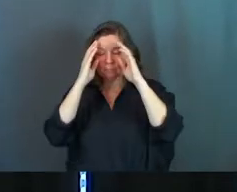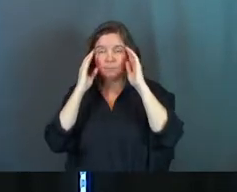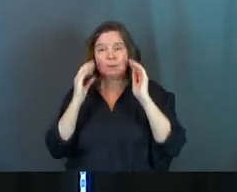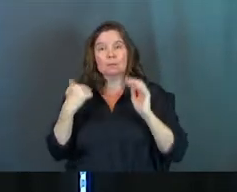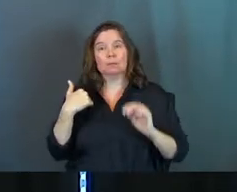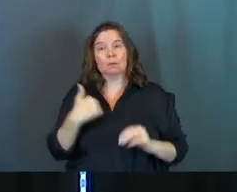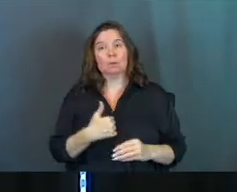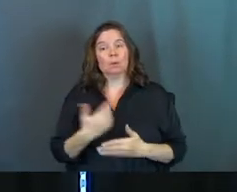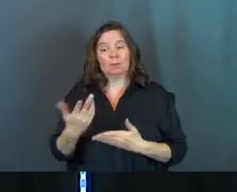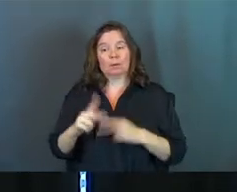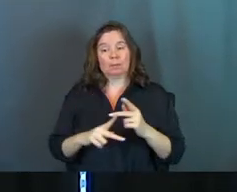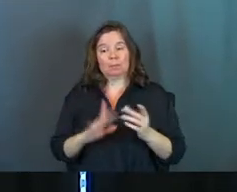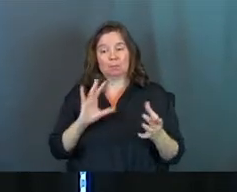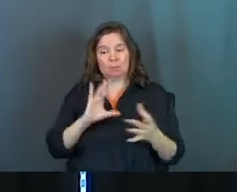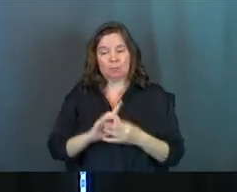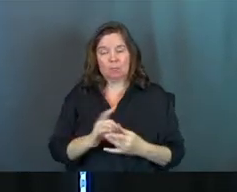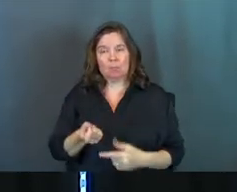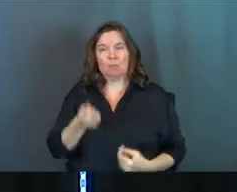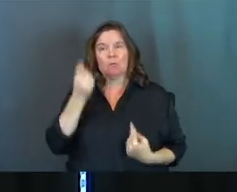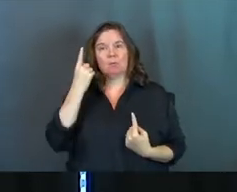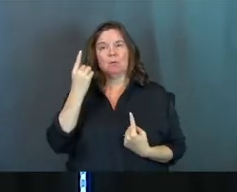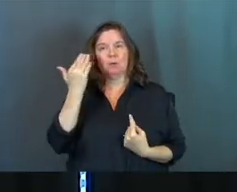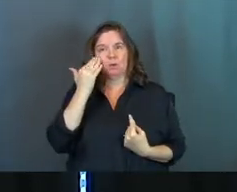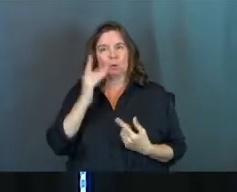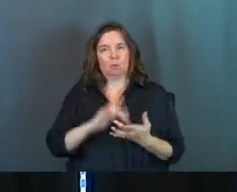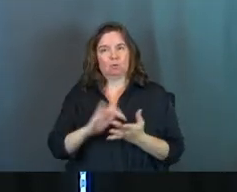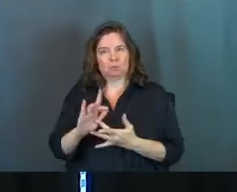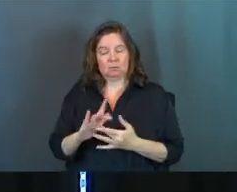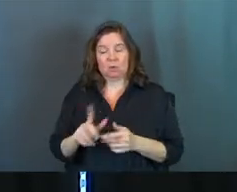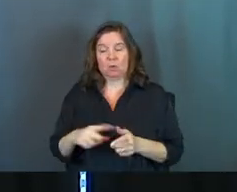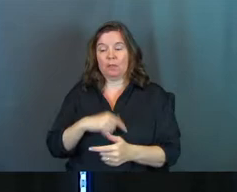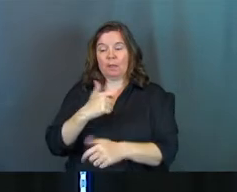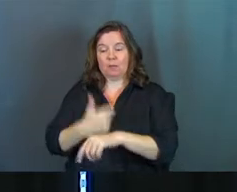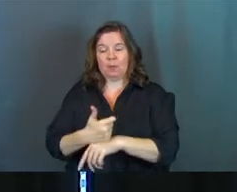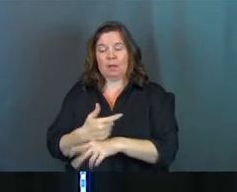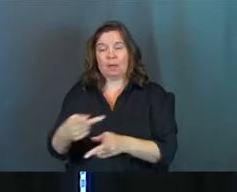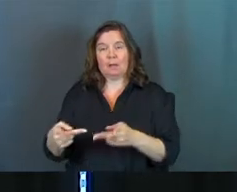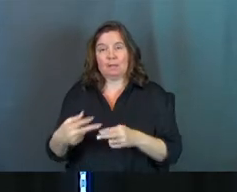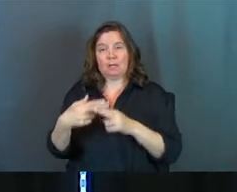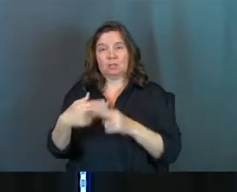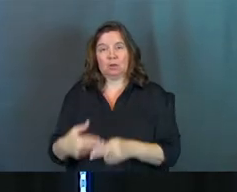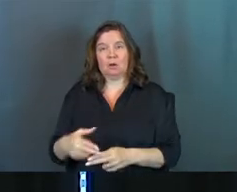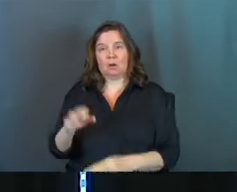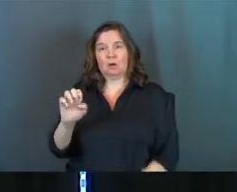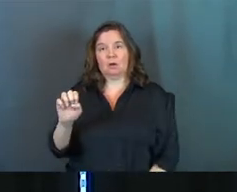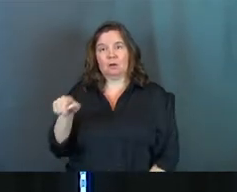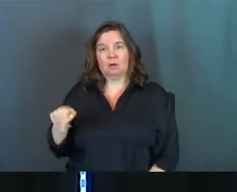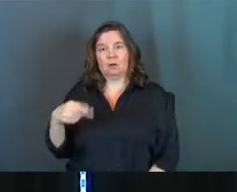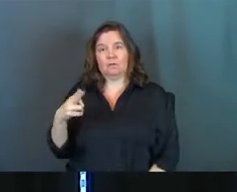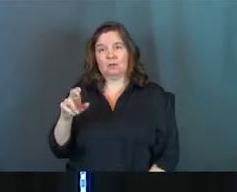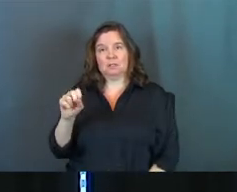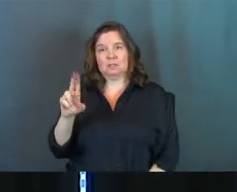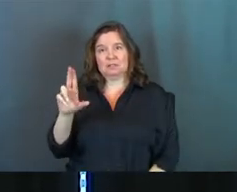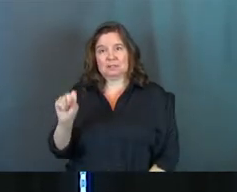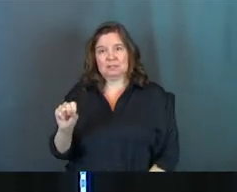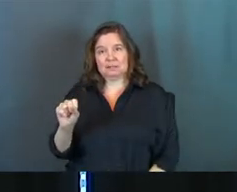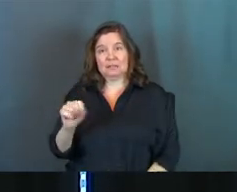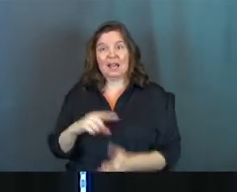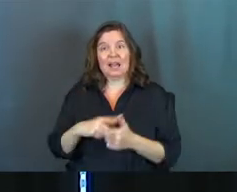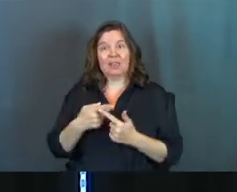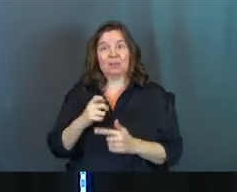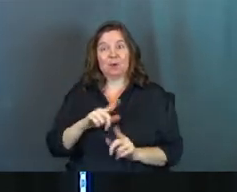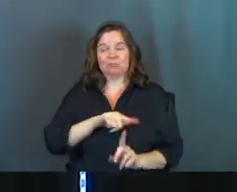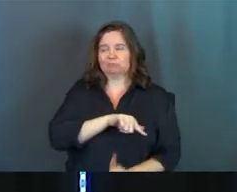and we bring people to Jesus. And so eventually they hit a place called Ephesus. And Paul's like, Timothy, it's your turn.